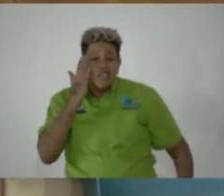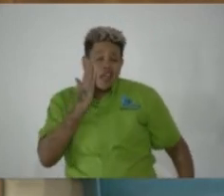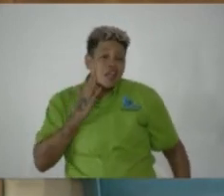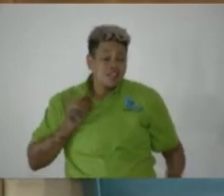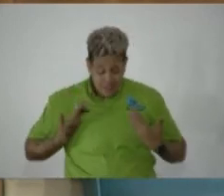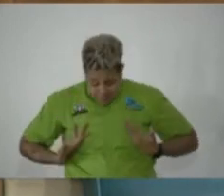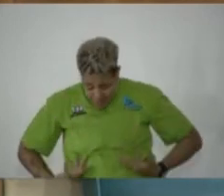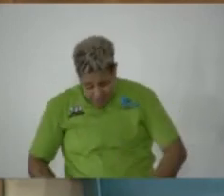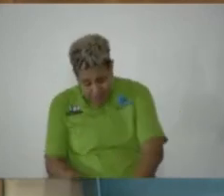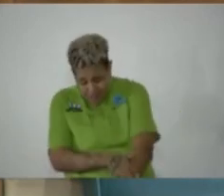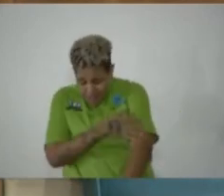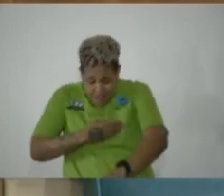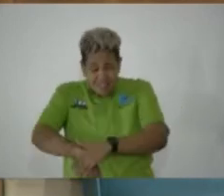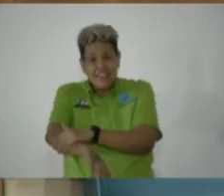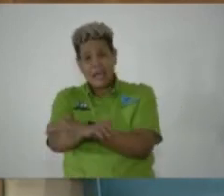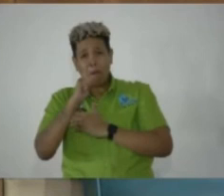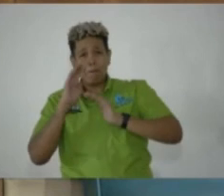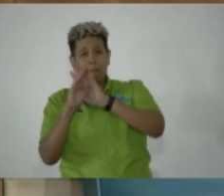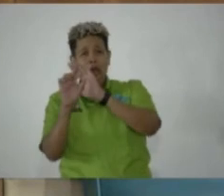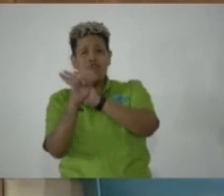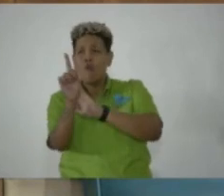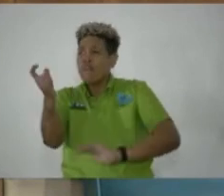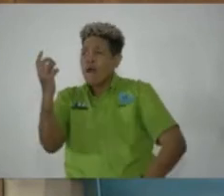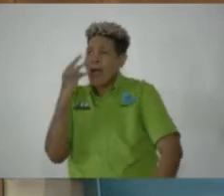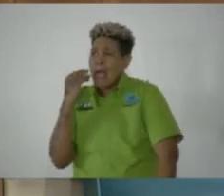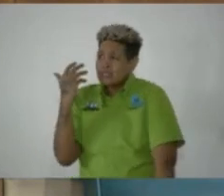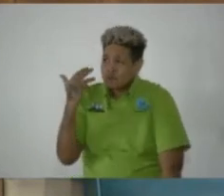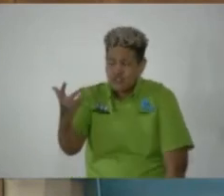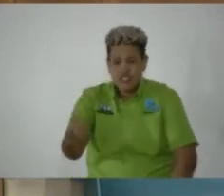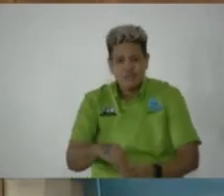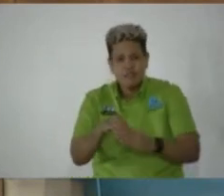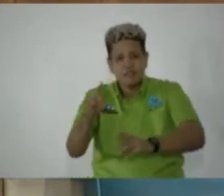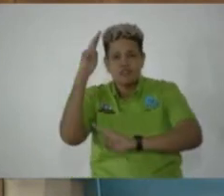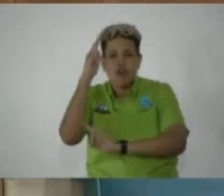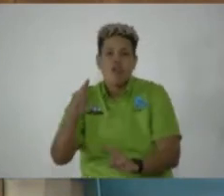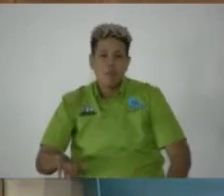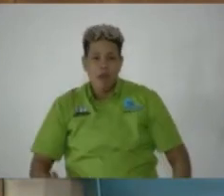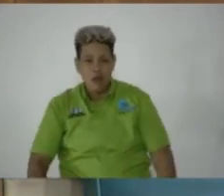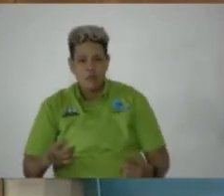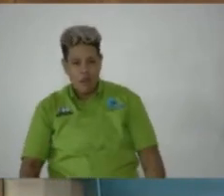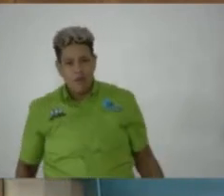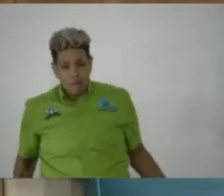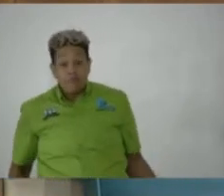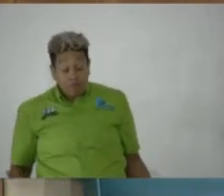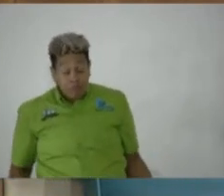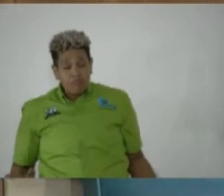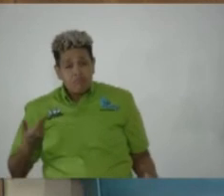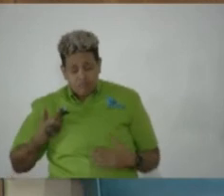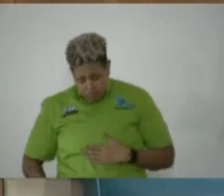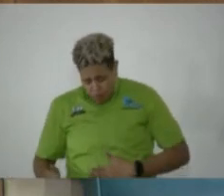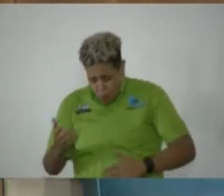with our background, where we are coming from, to be in this honourable house. So I